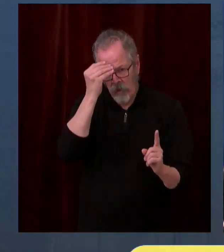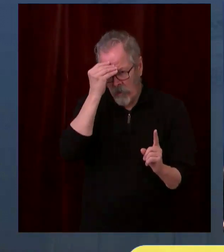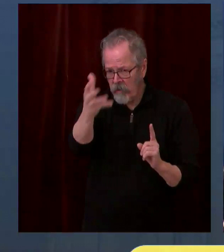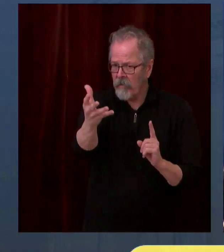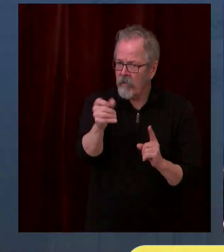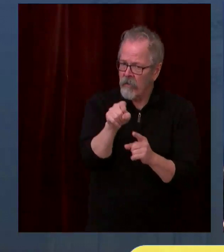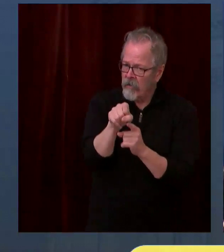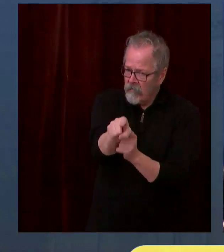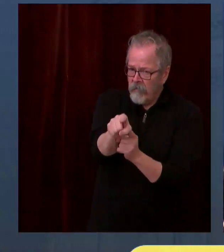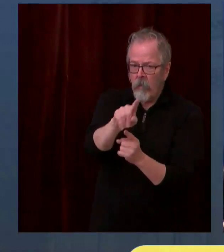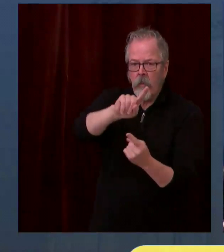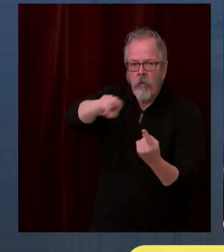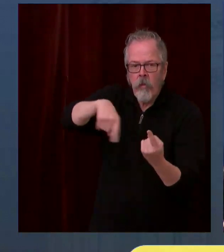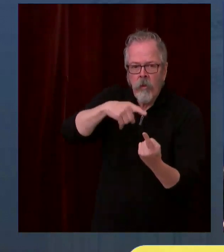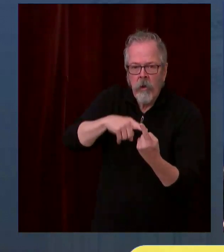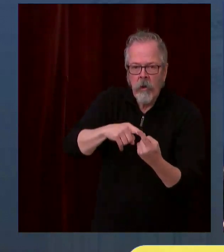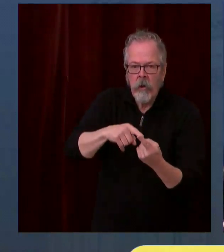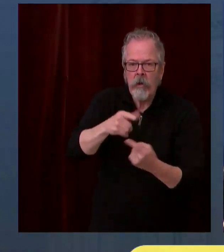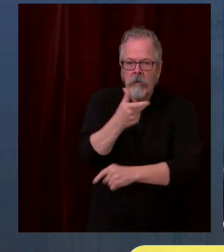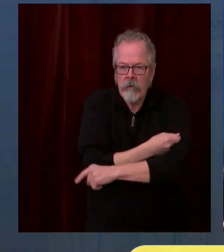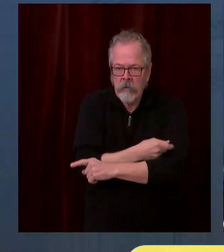find dosages in your area.